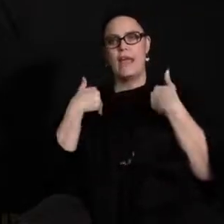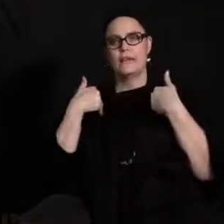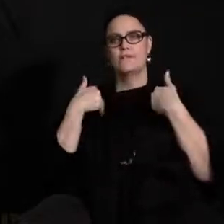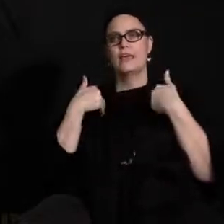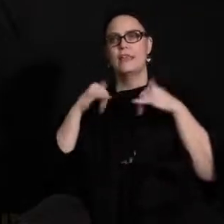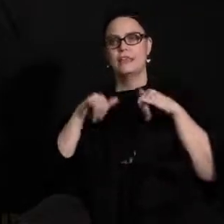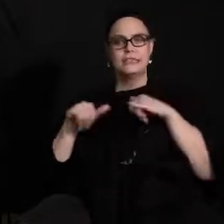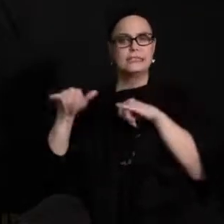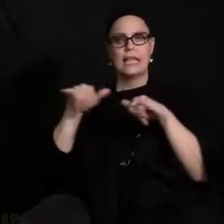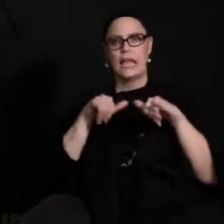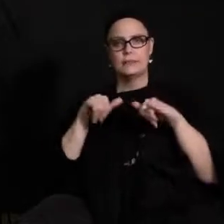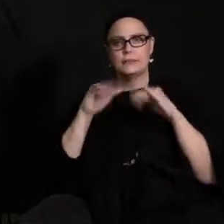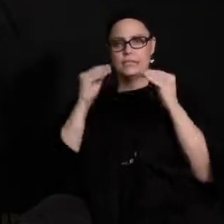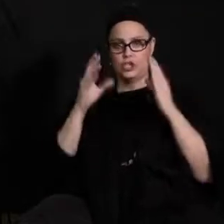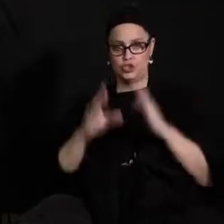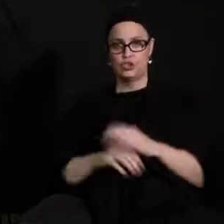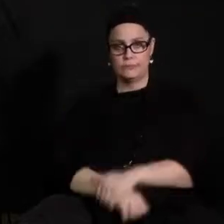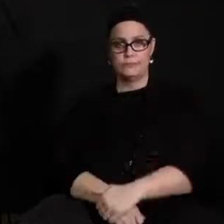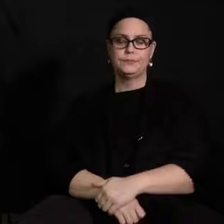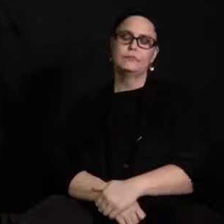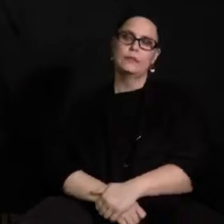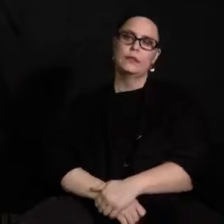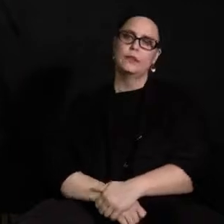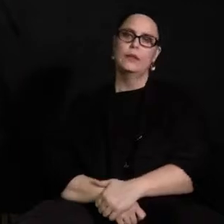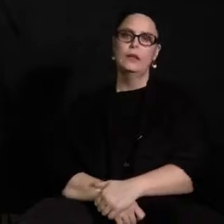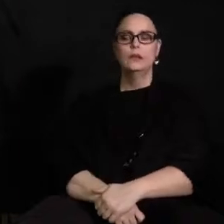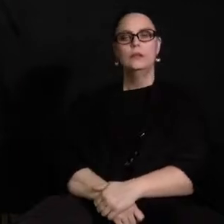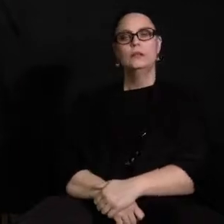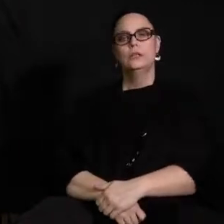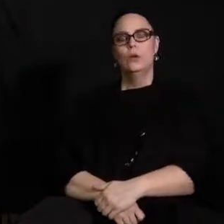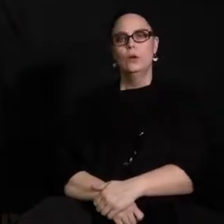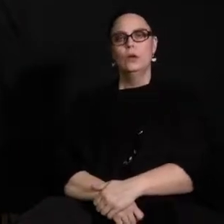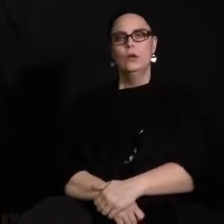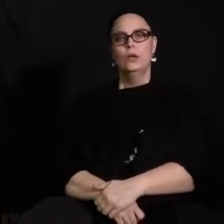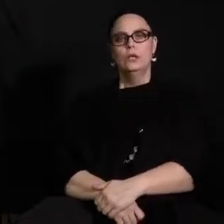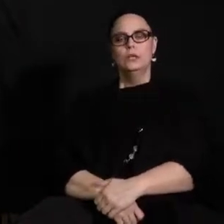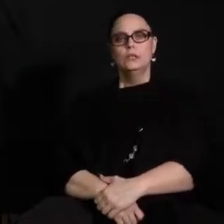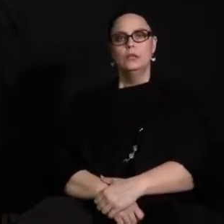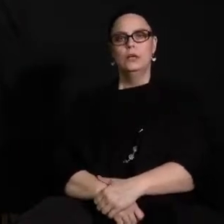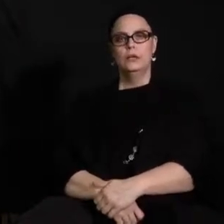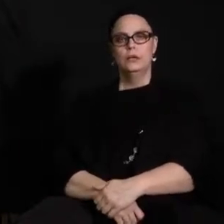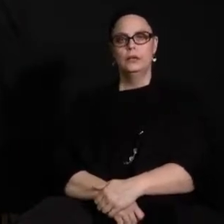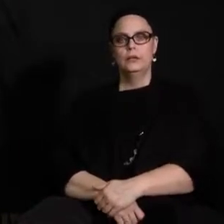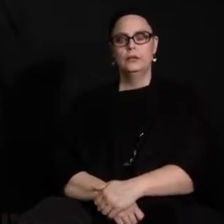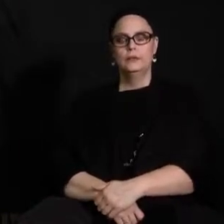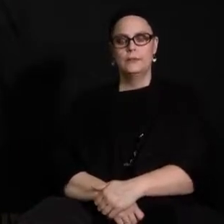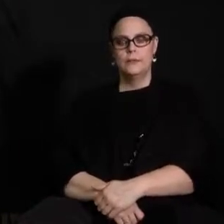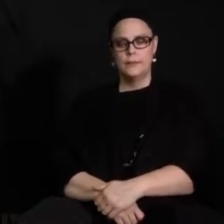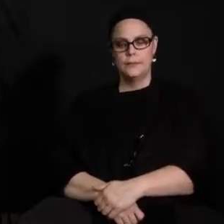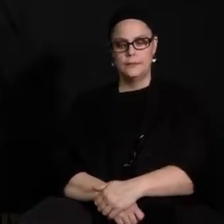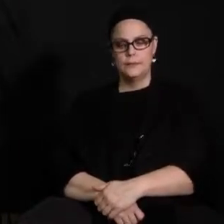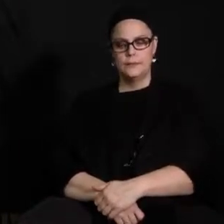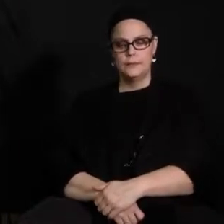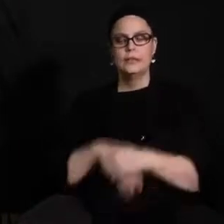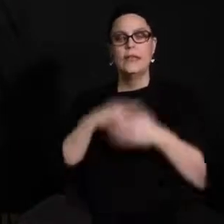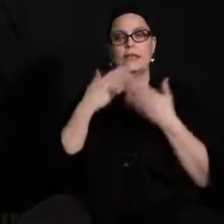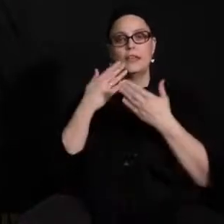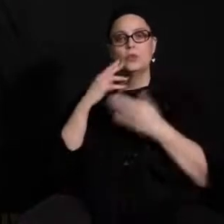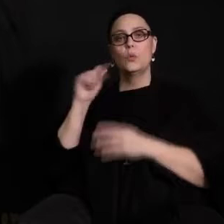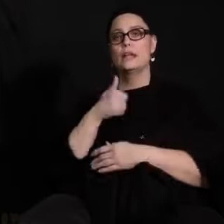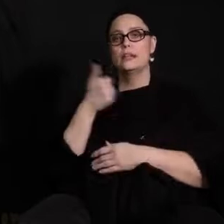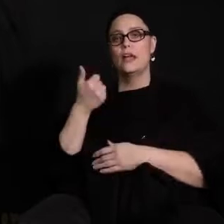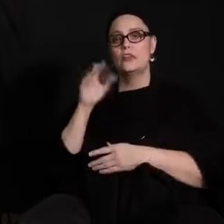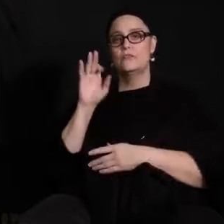thank you so the next one we have another facebook question